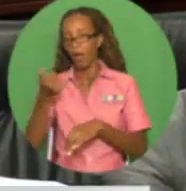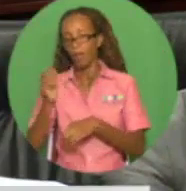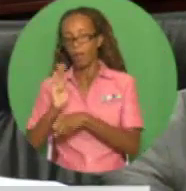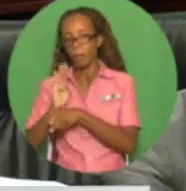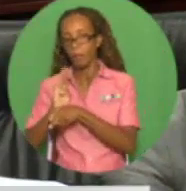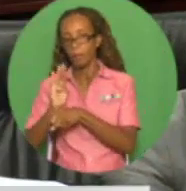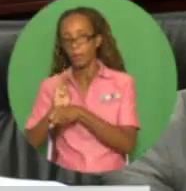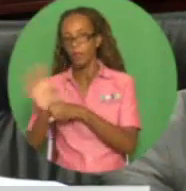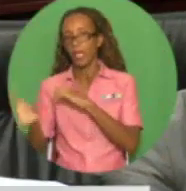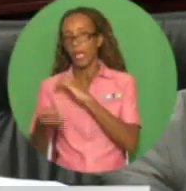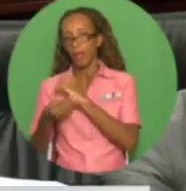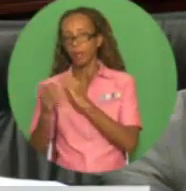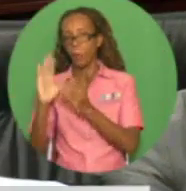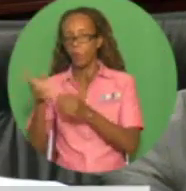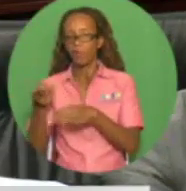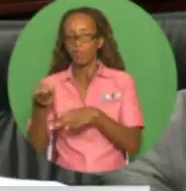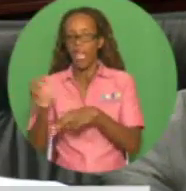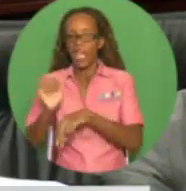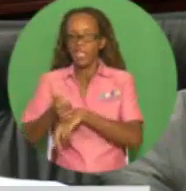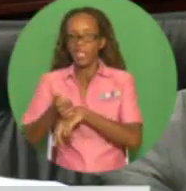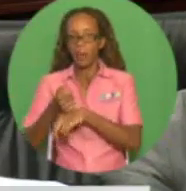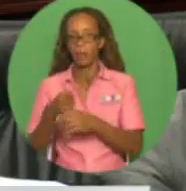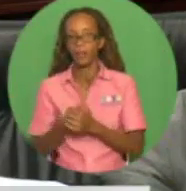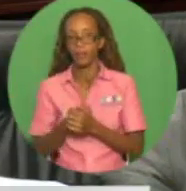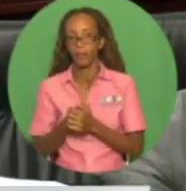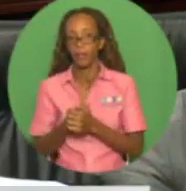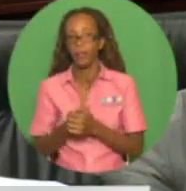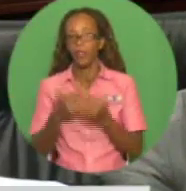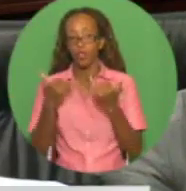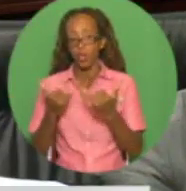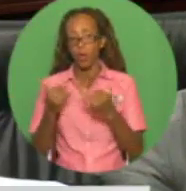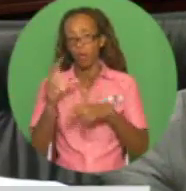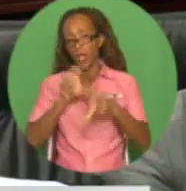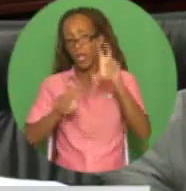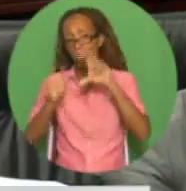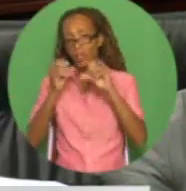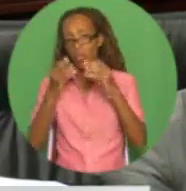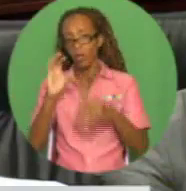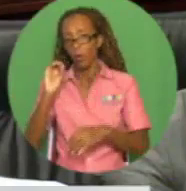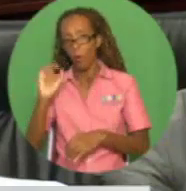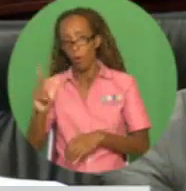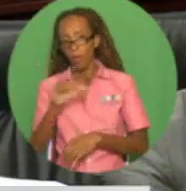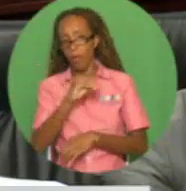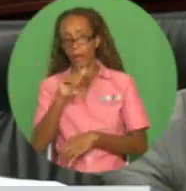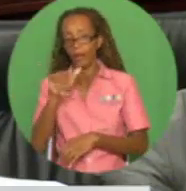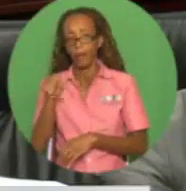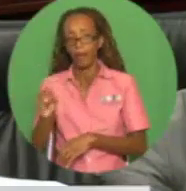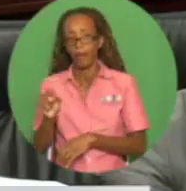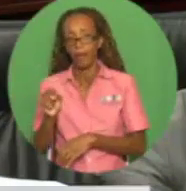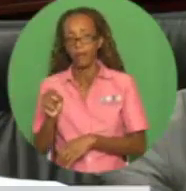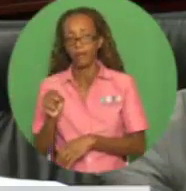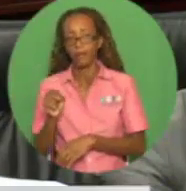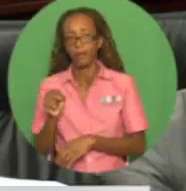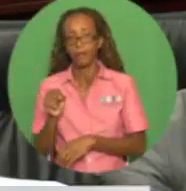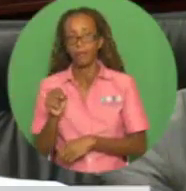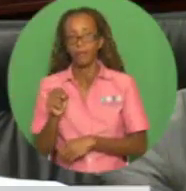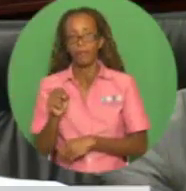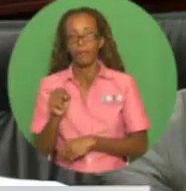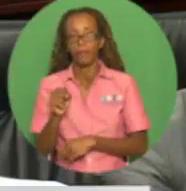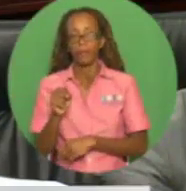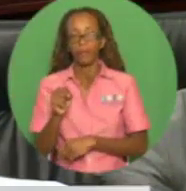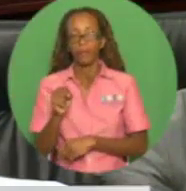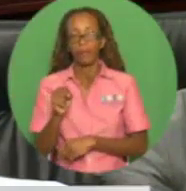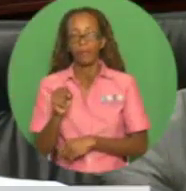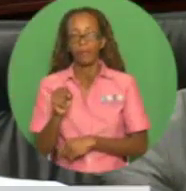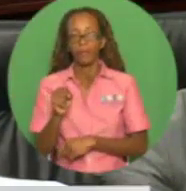activity, backed by expanded energy-related investments, crude oil and associate concentrate have